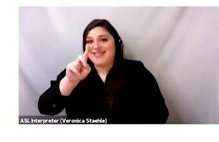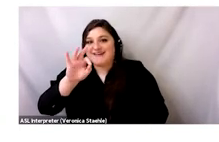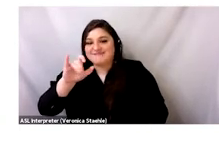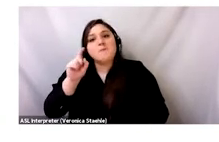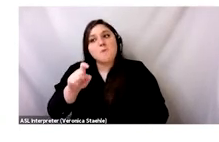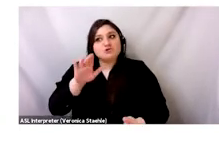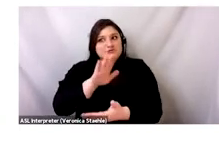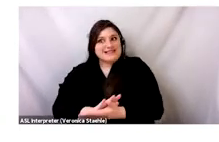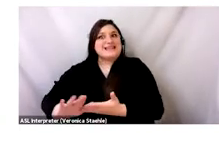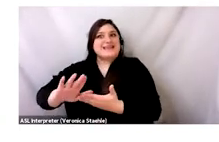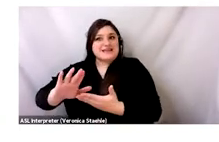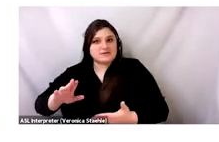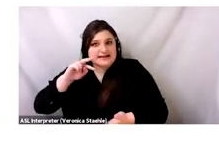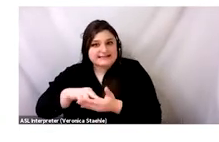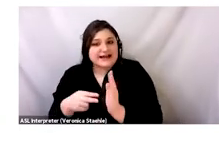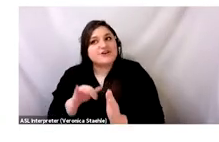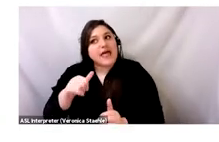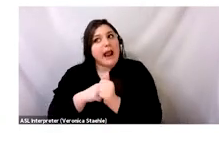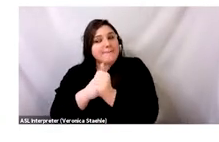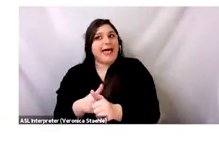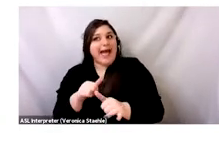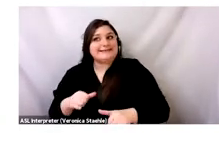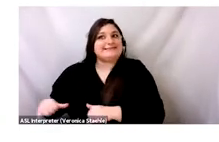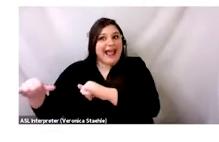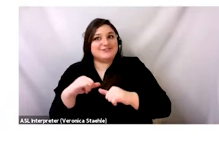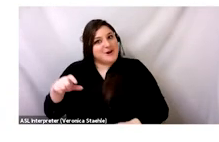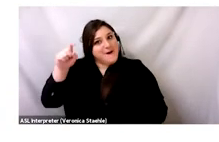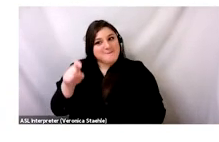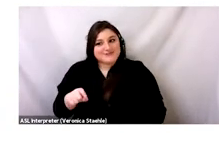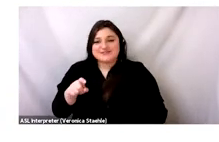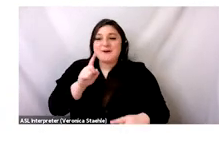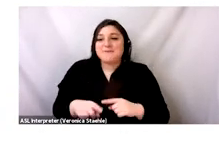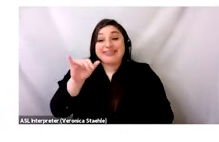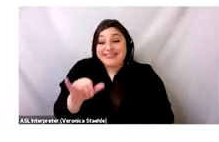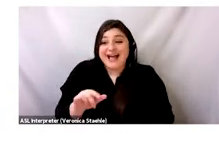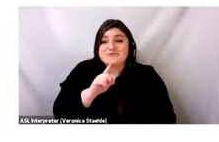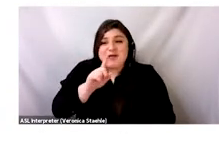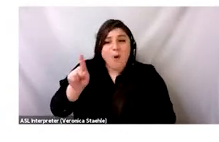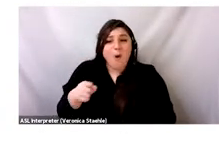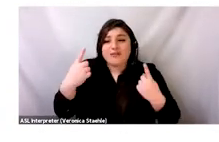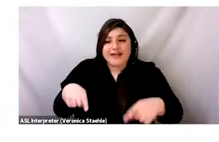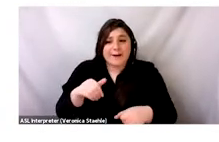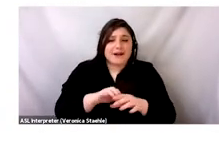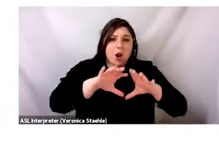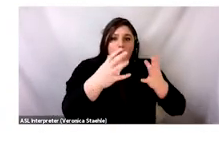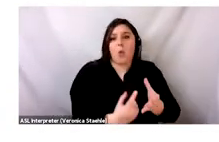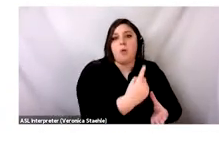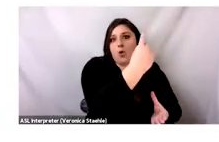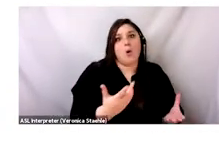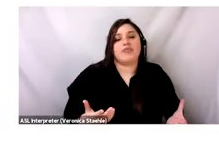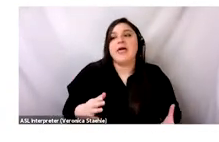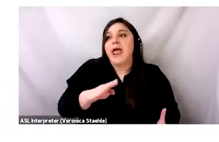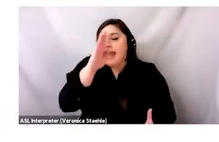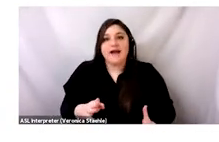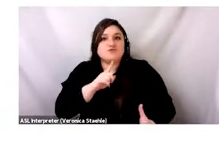But everything that I just described to you, that's a luxury. You know, sanitary landfills that comply with all of these standards are pretty much exclusive to